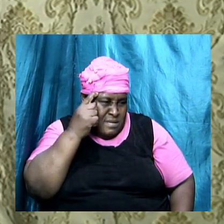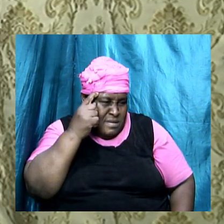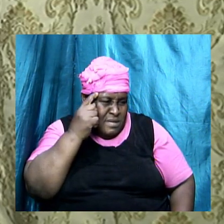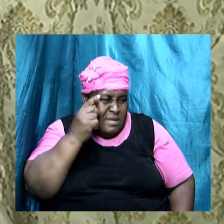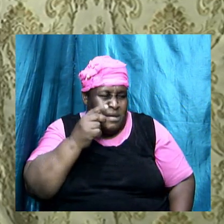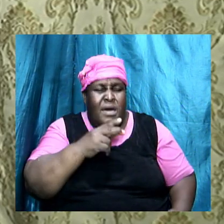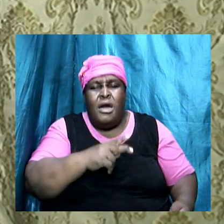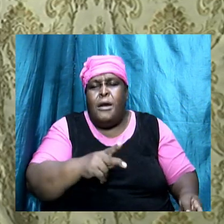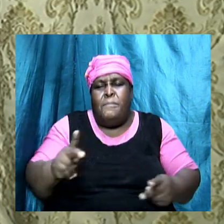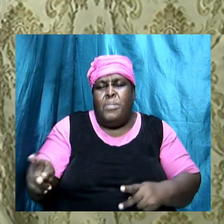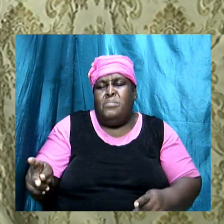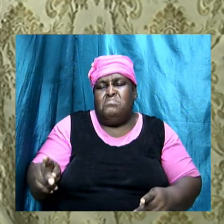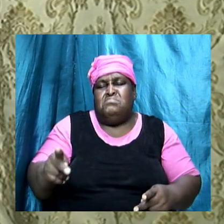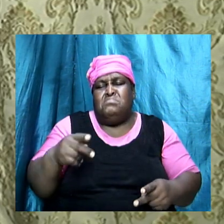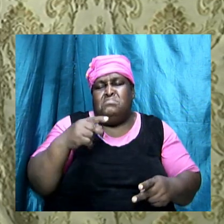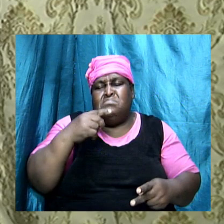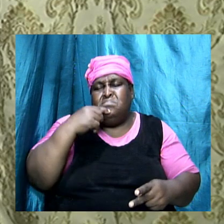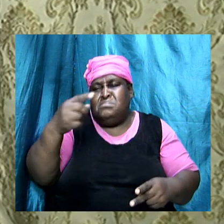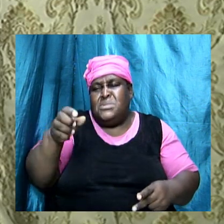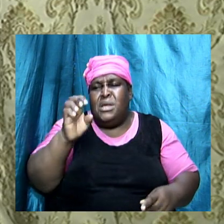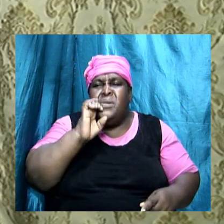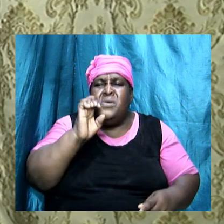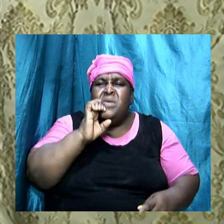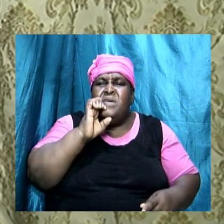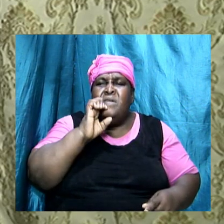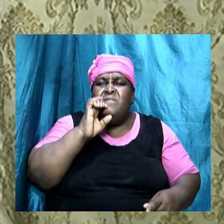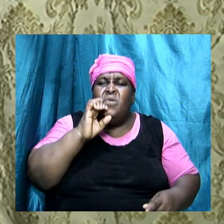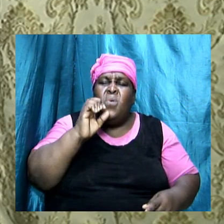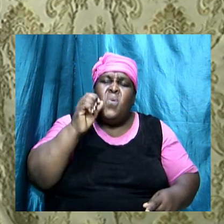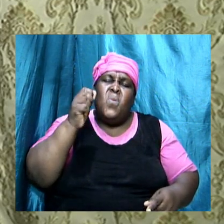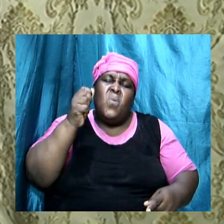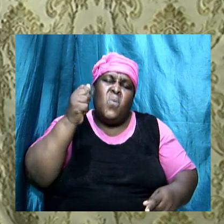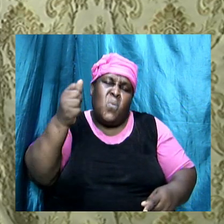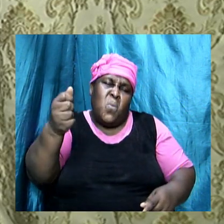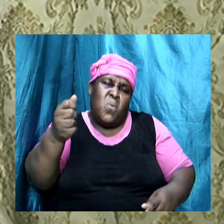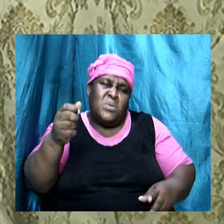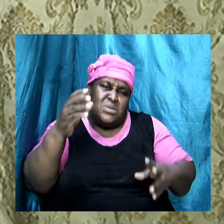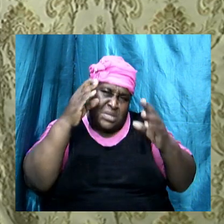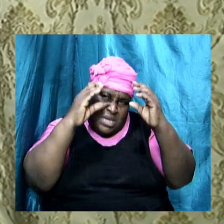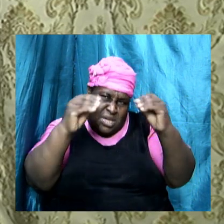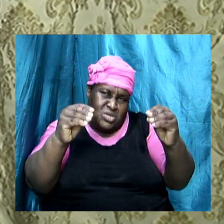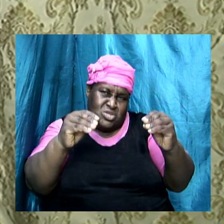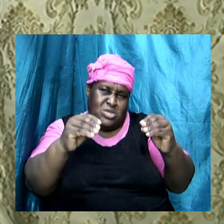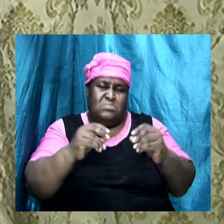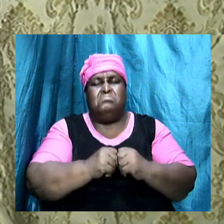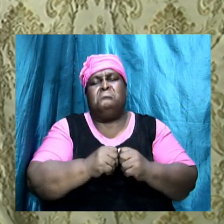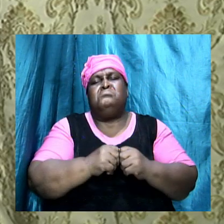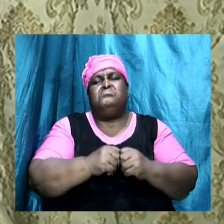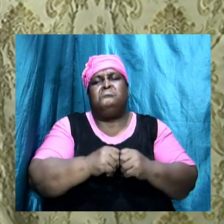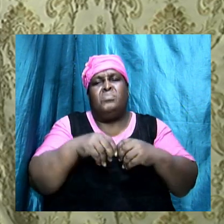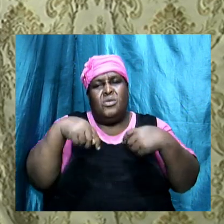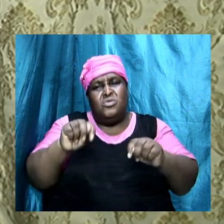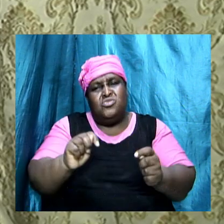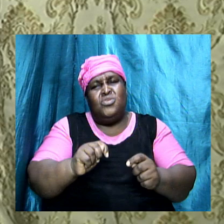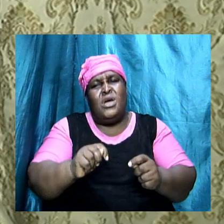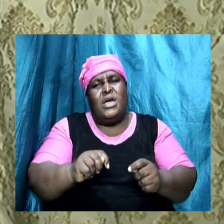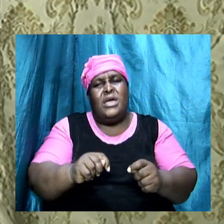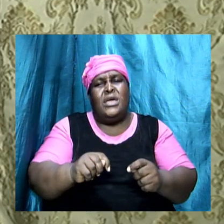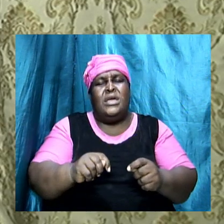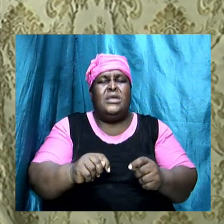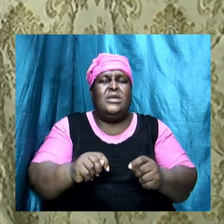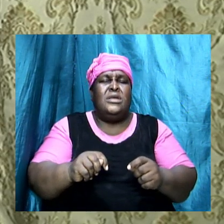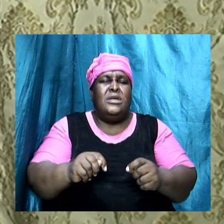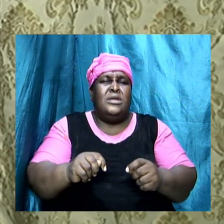teachings for God. Satan has continued this deception, he continued this doubt,